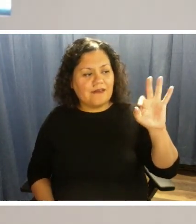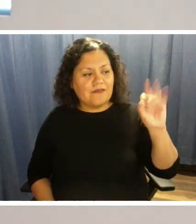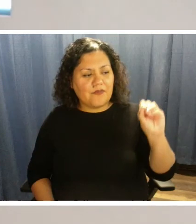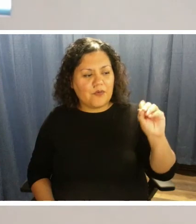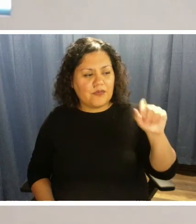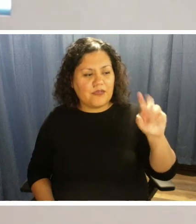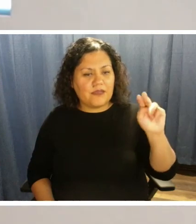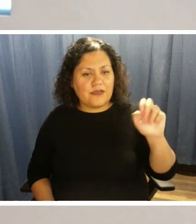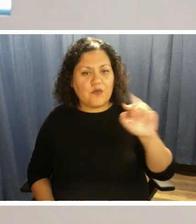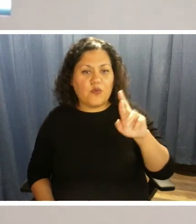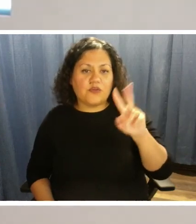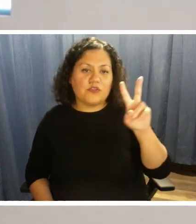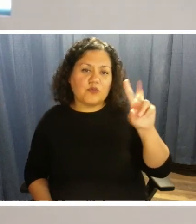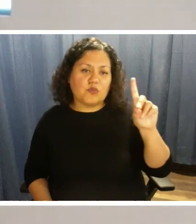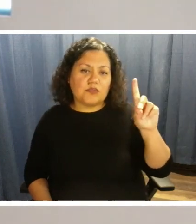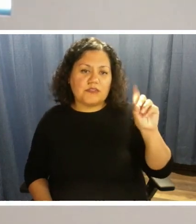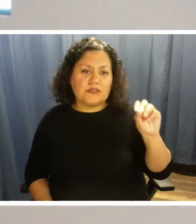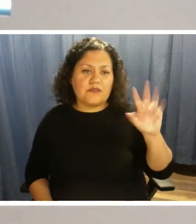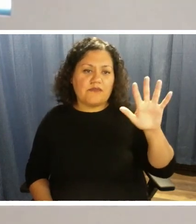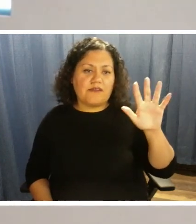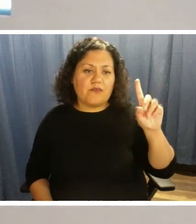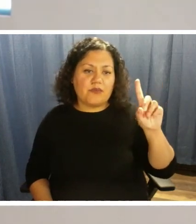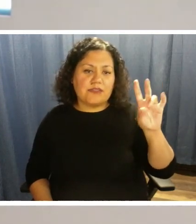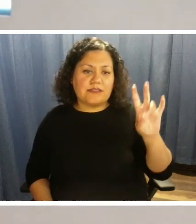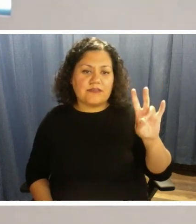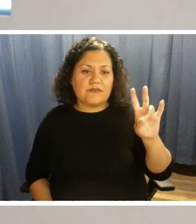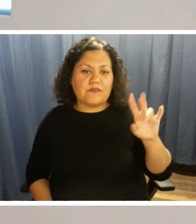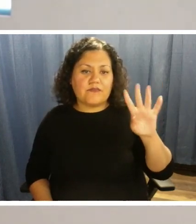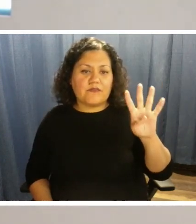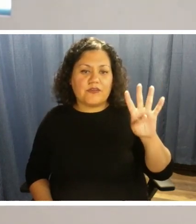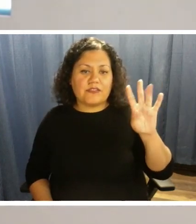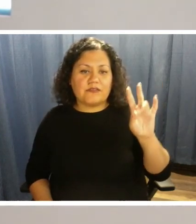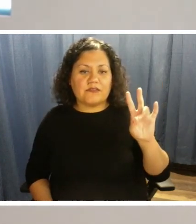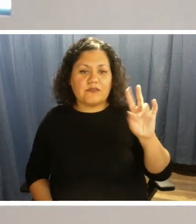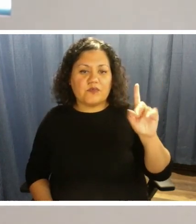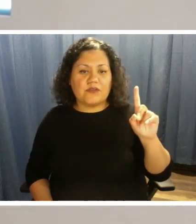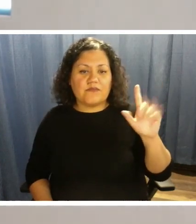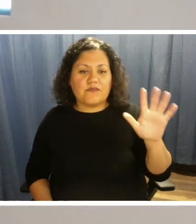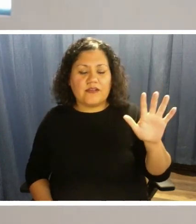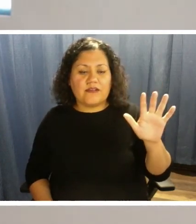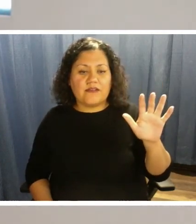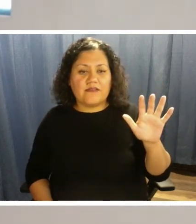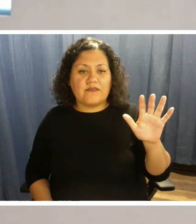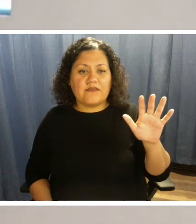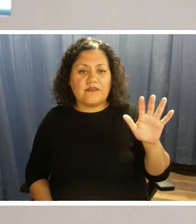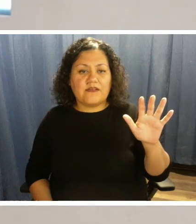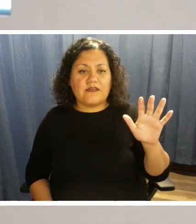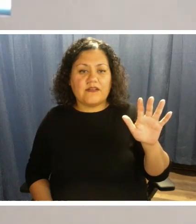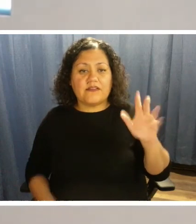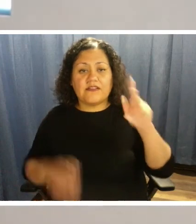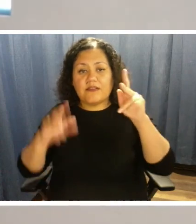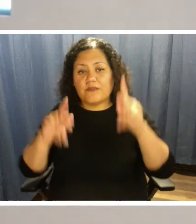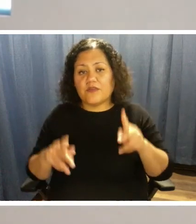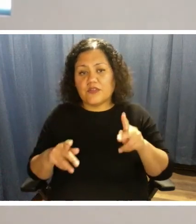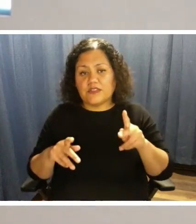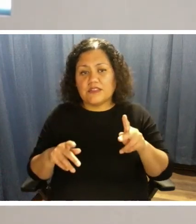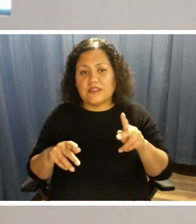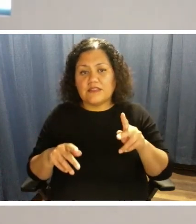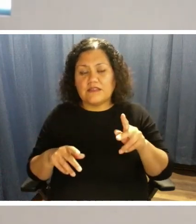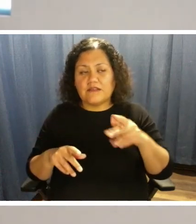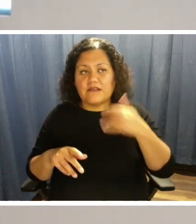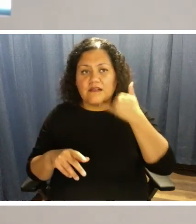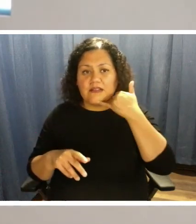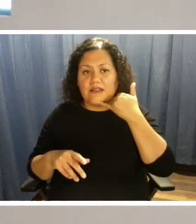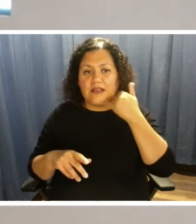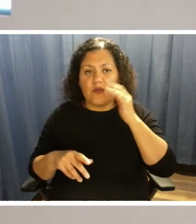at 210-517-4715. The person on the line will take your information,